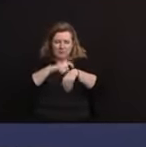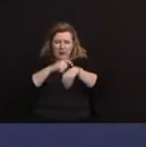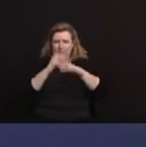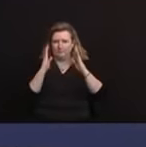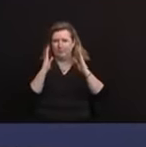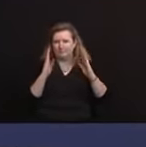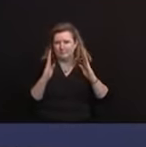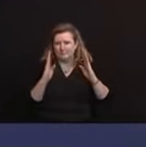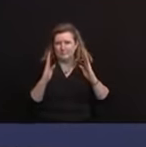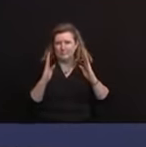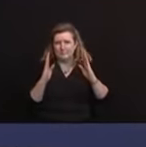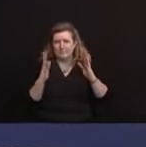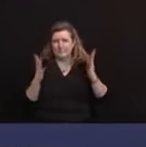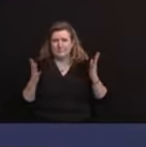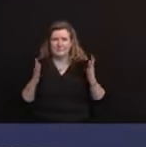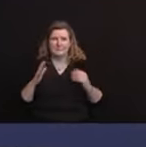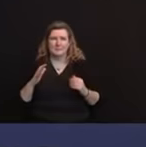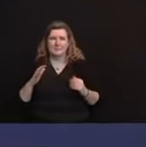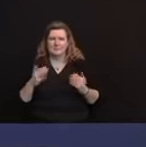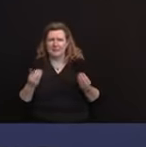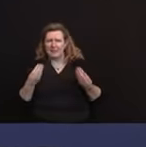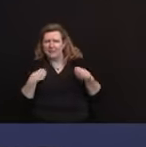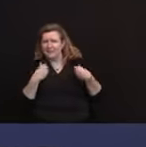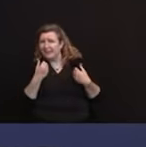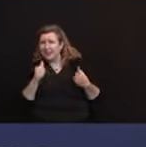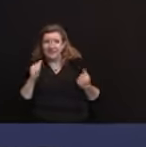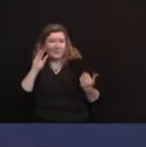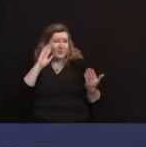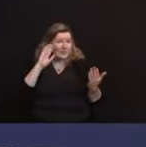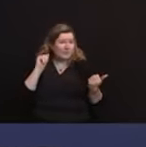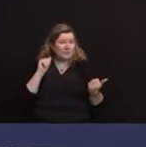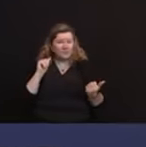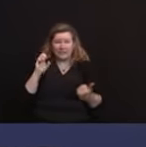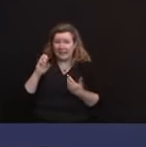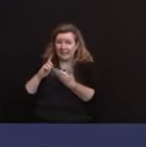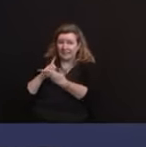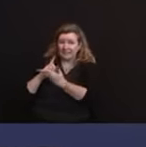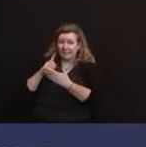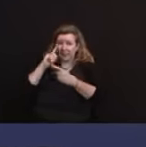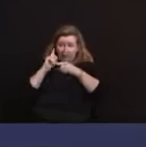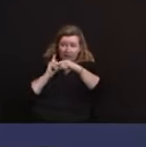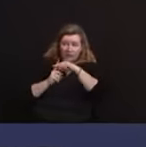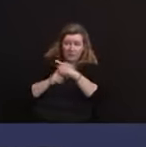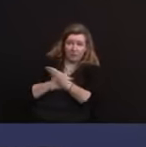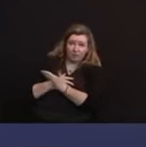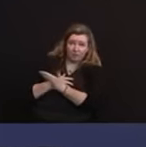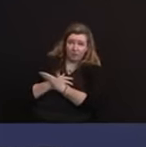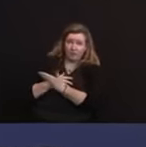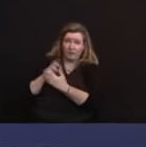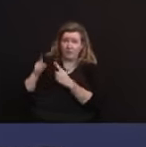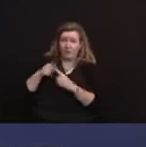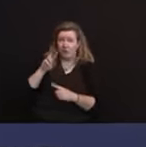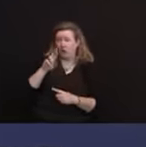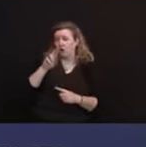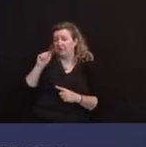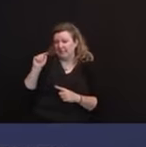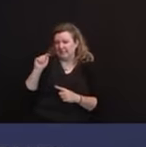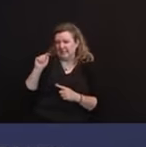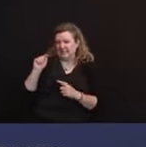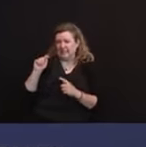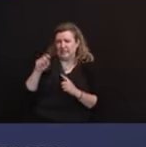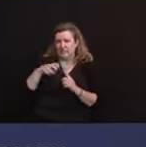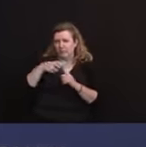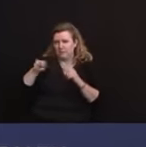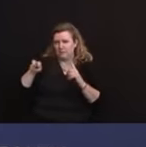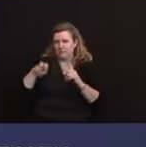can you give us any hope, Ed, or optimism that that may be the beginning of at least something that is positive headed our